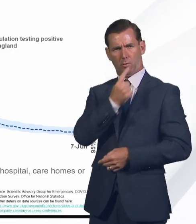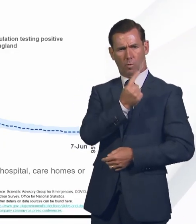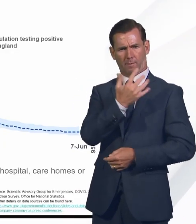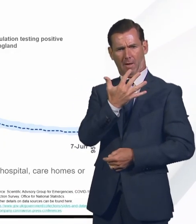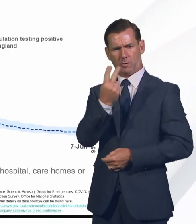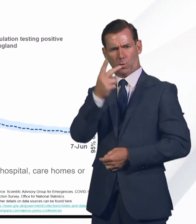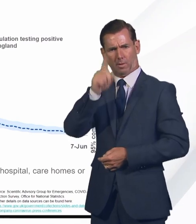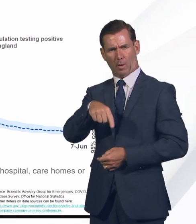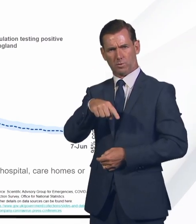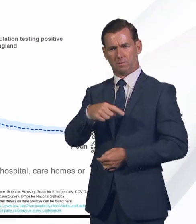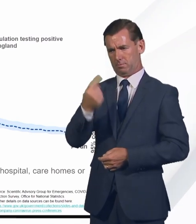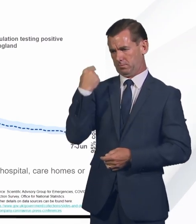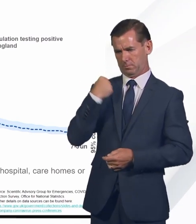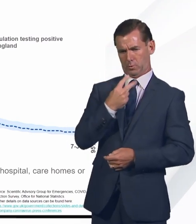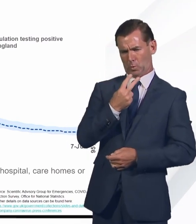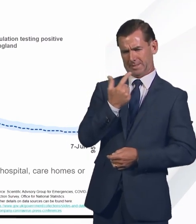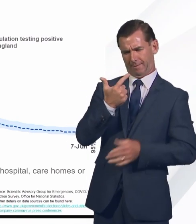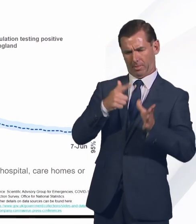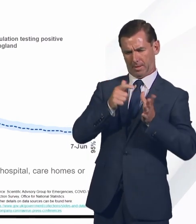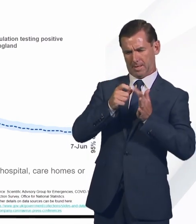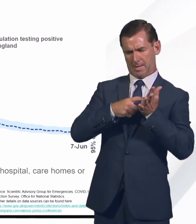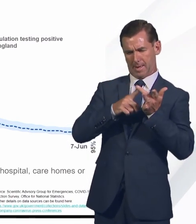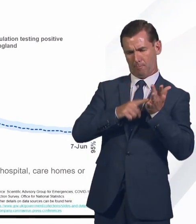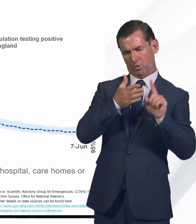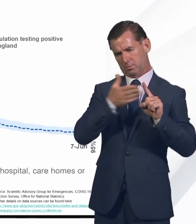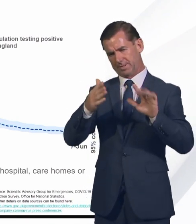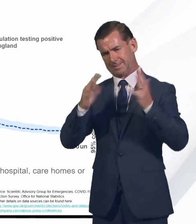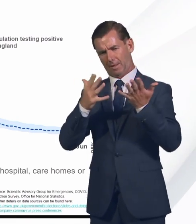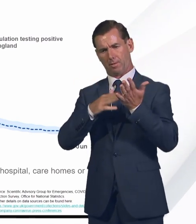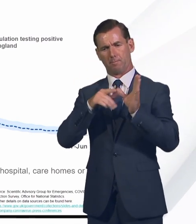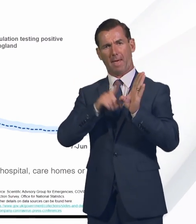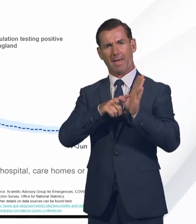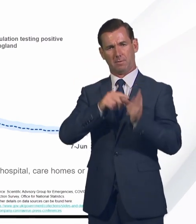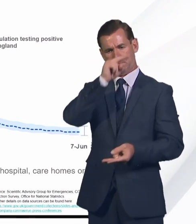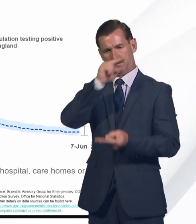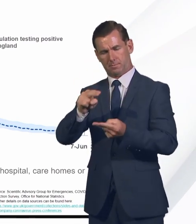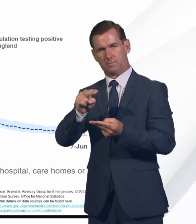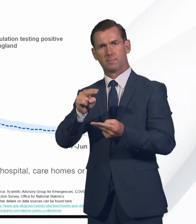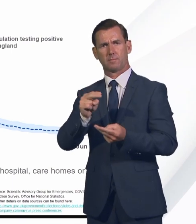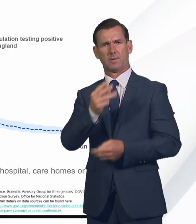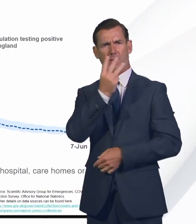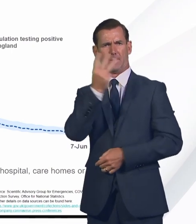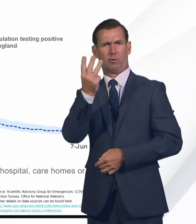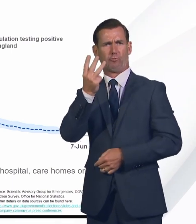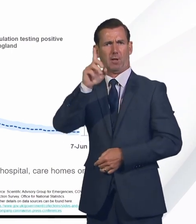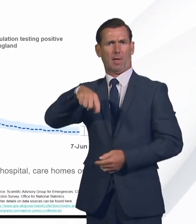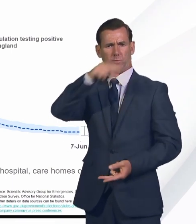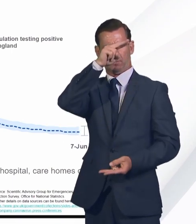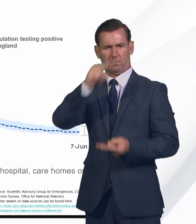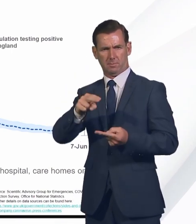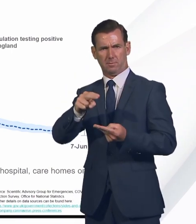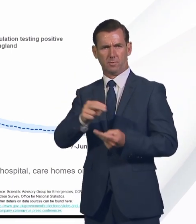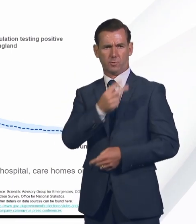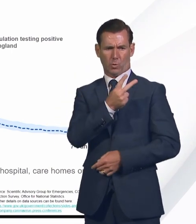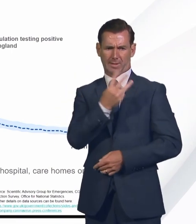,000 between 27 April and 10 May to 33,000 between 25 May and 7